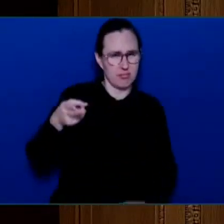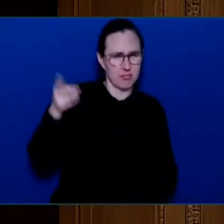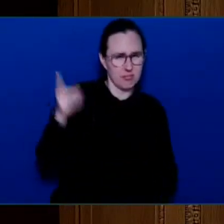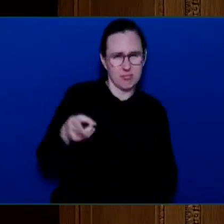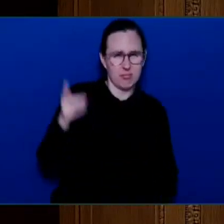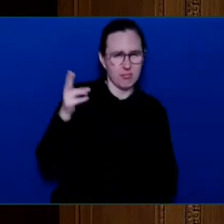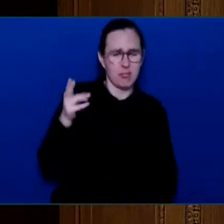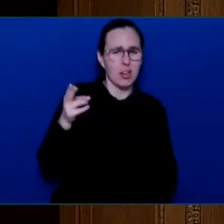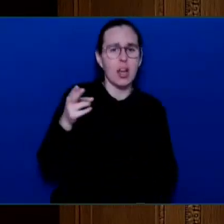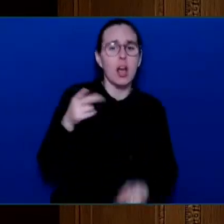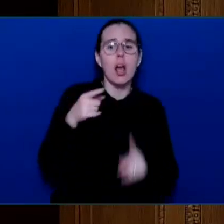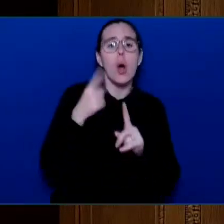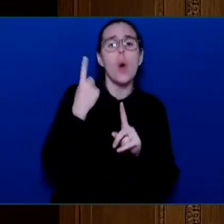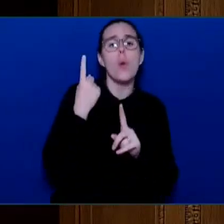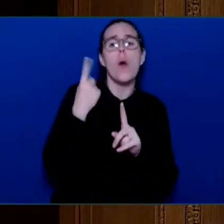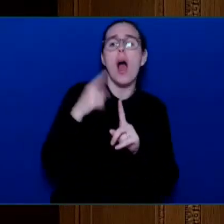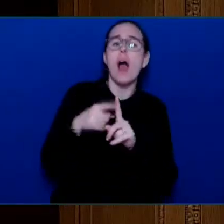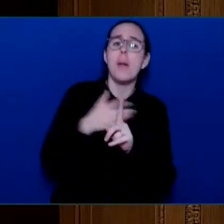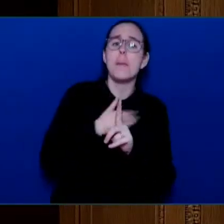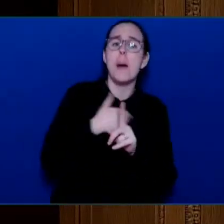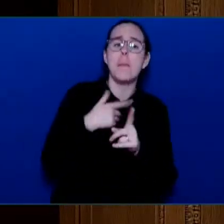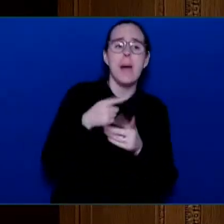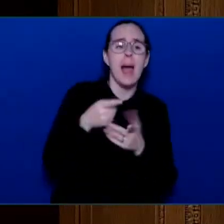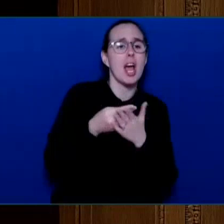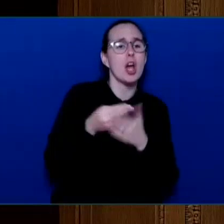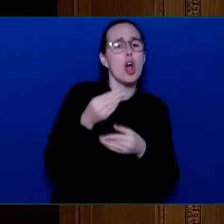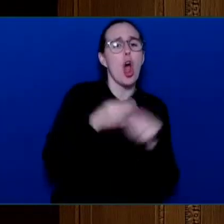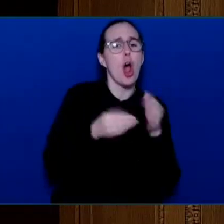My question is to the Finance Minister. Who's right?